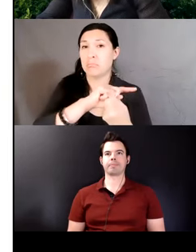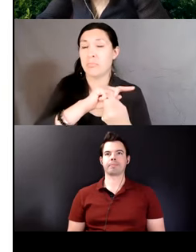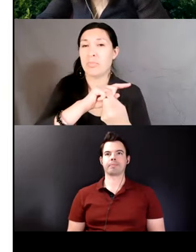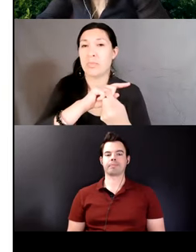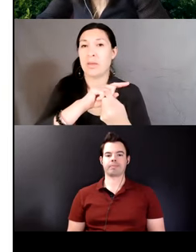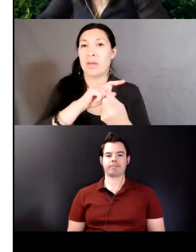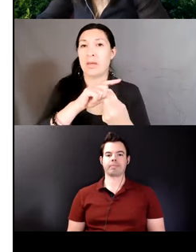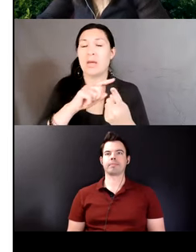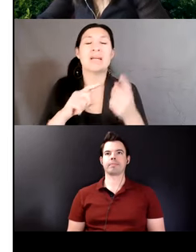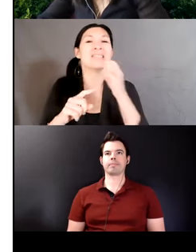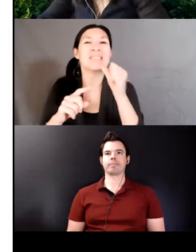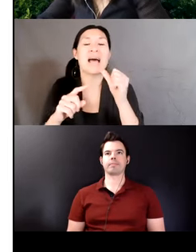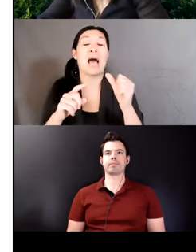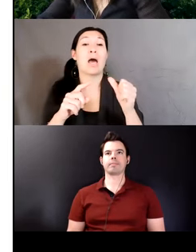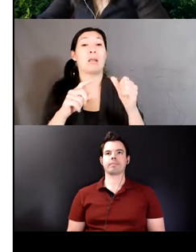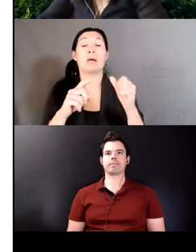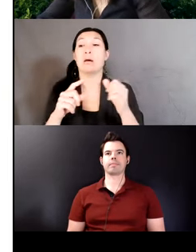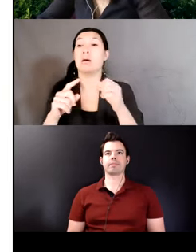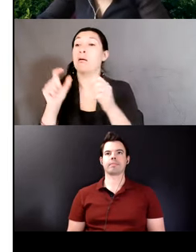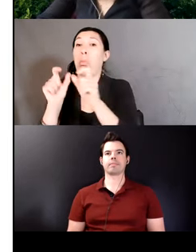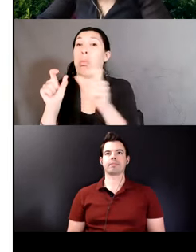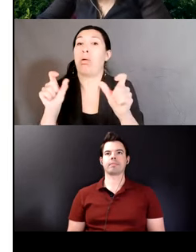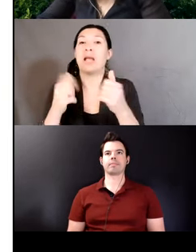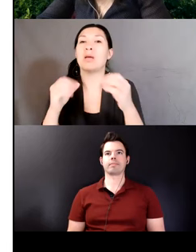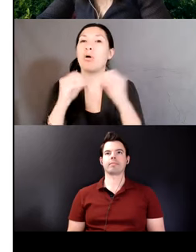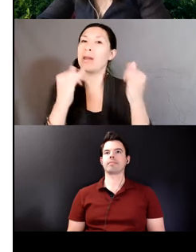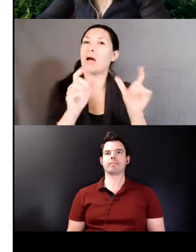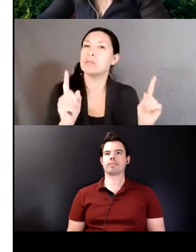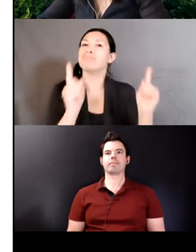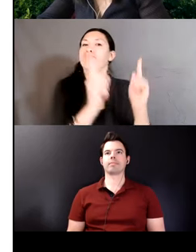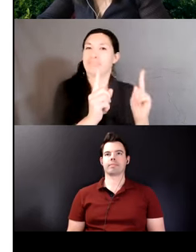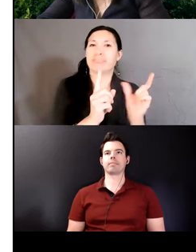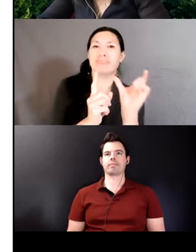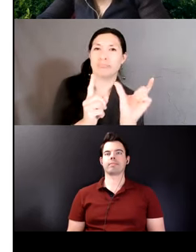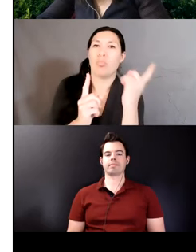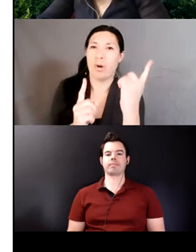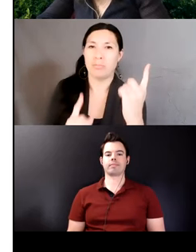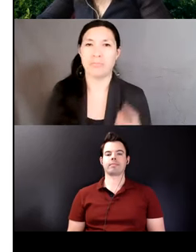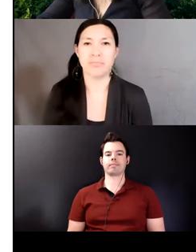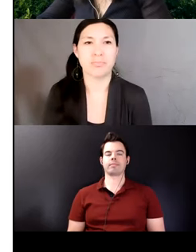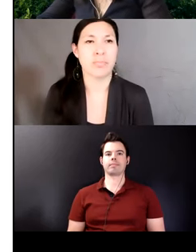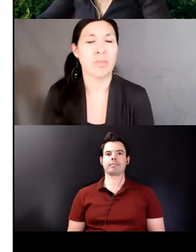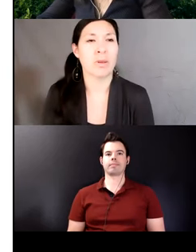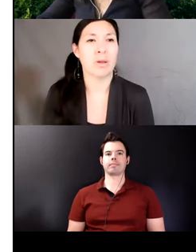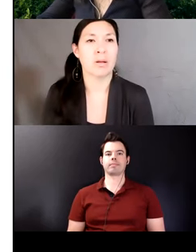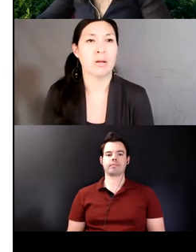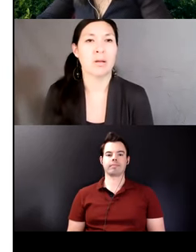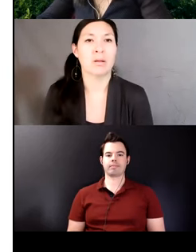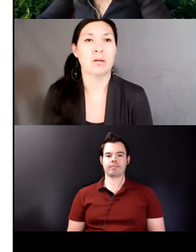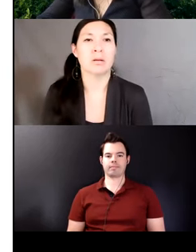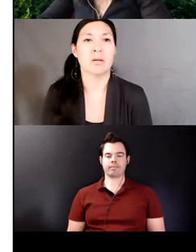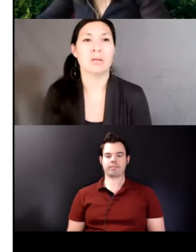longer compositional. The third argument is morphosyntactic. The